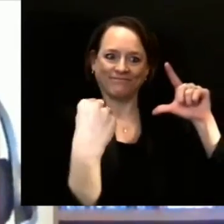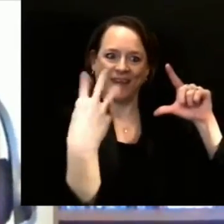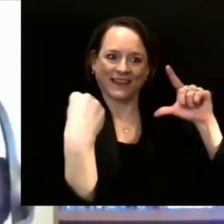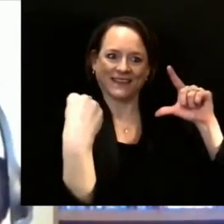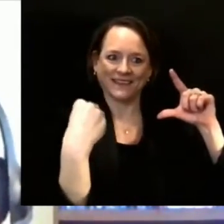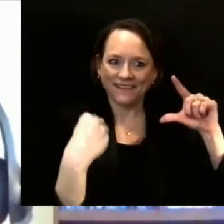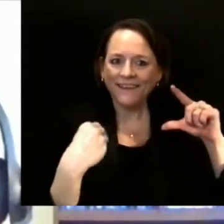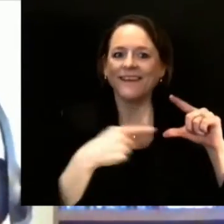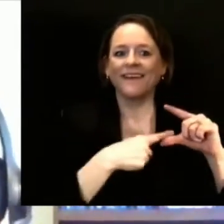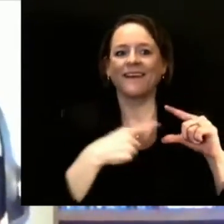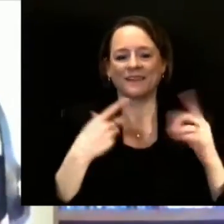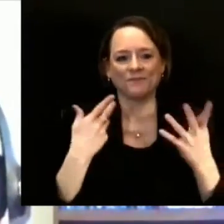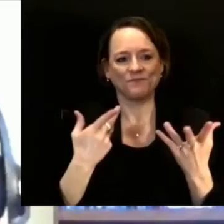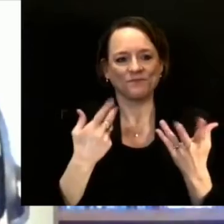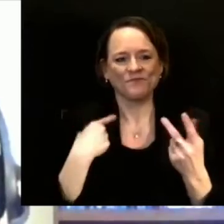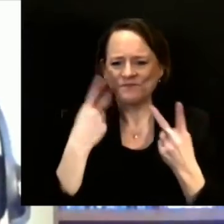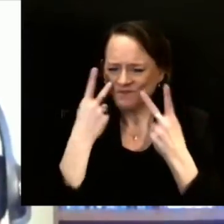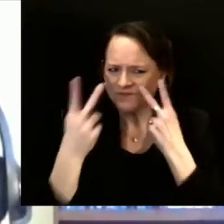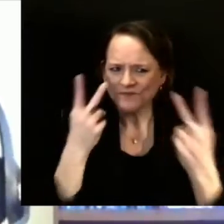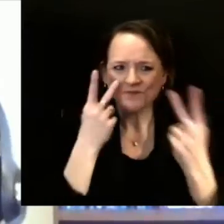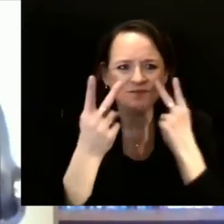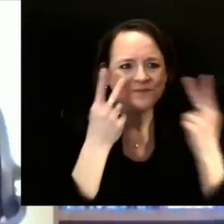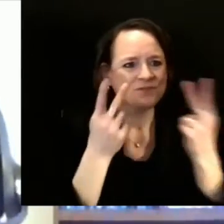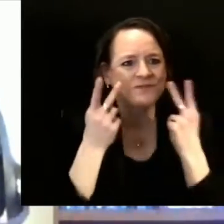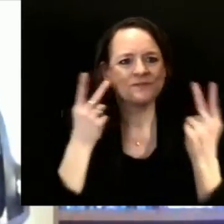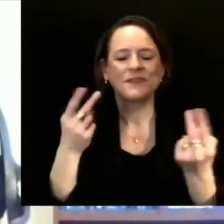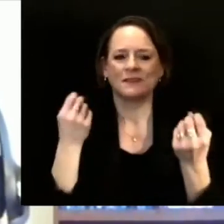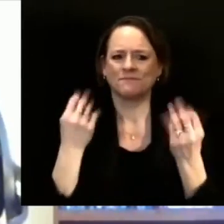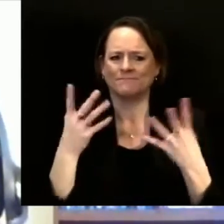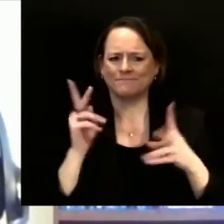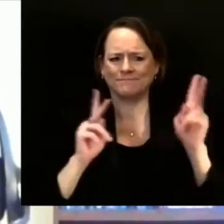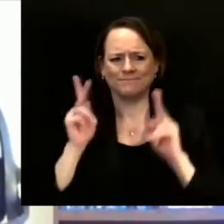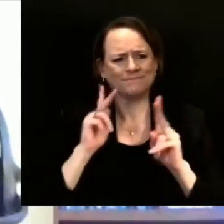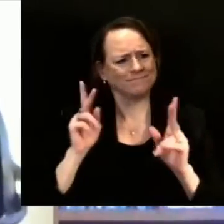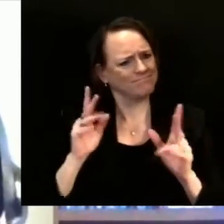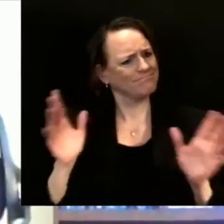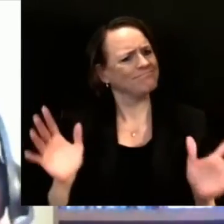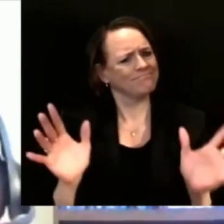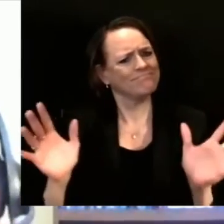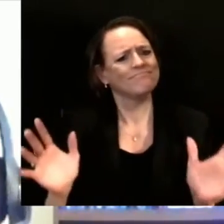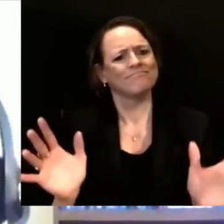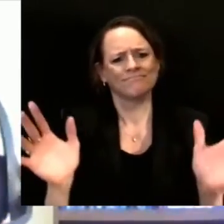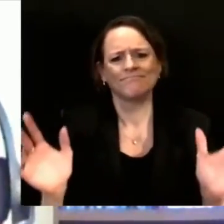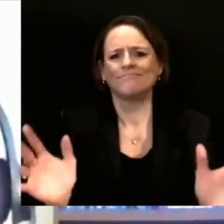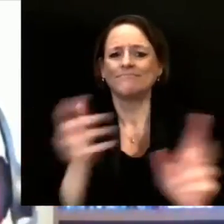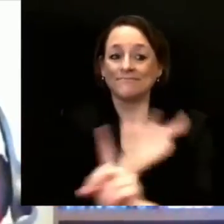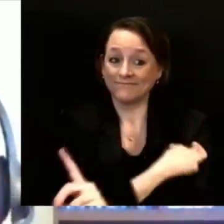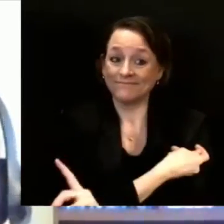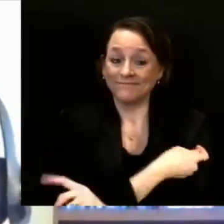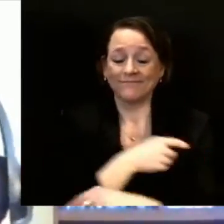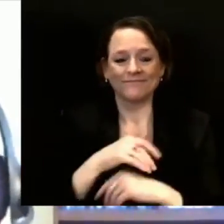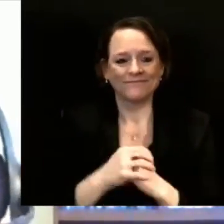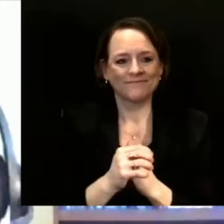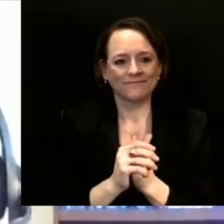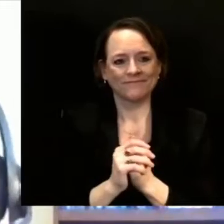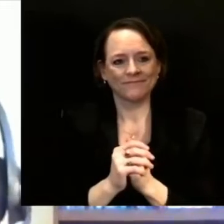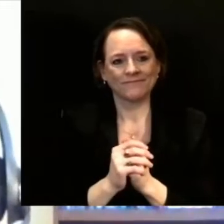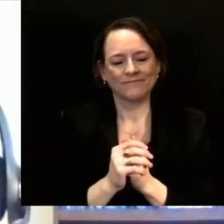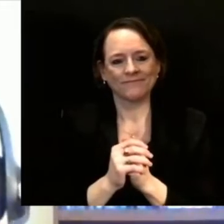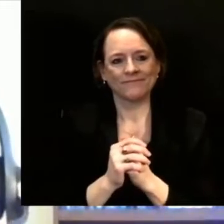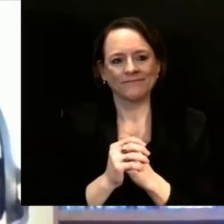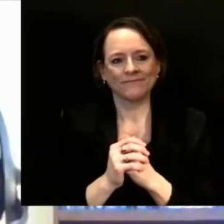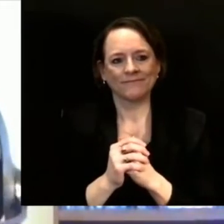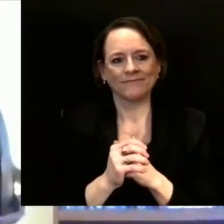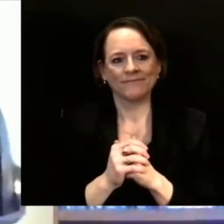challenges they have throughout this pandemic and set up systems. As you said, waiting lists if everybody can't get